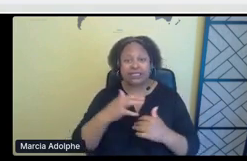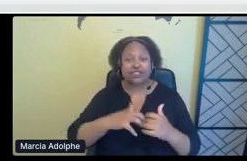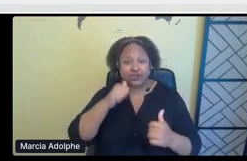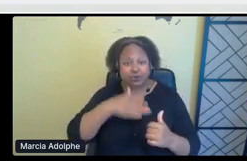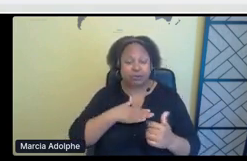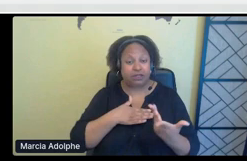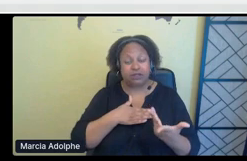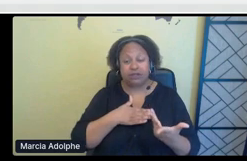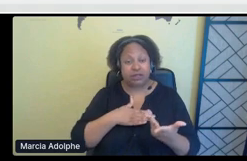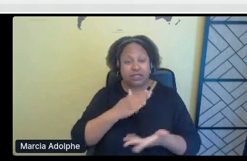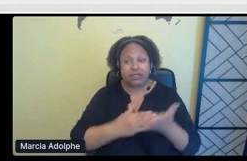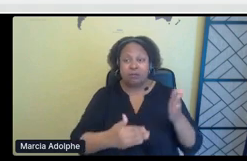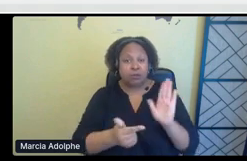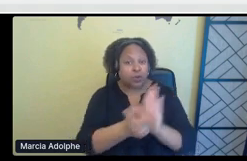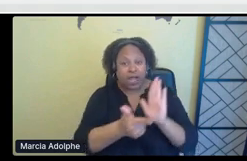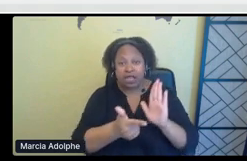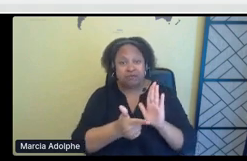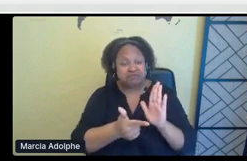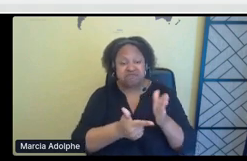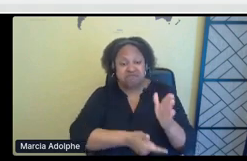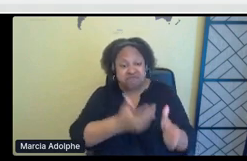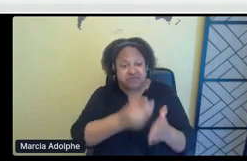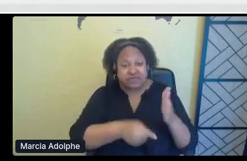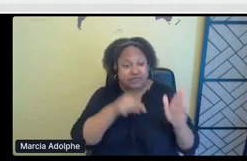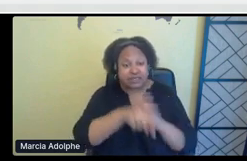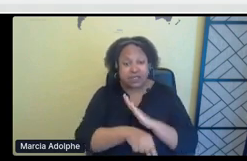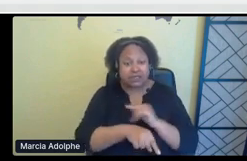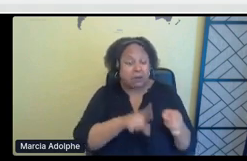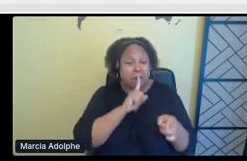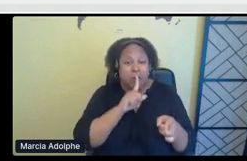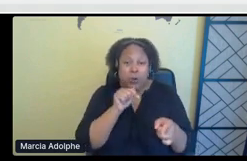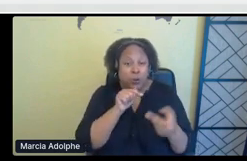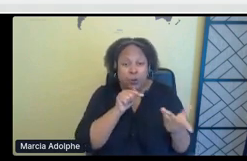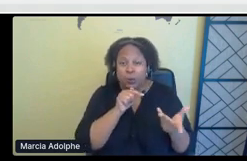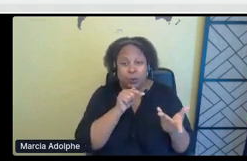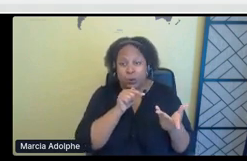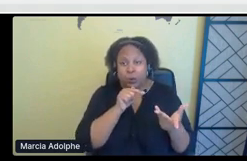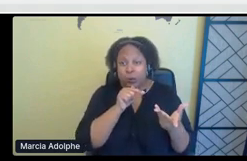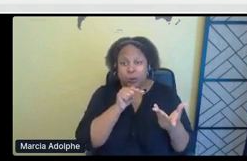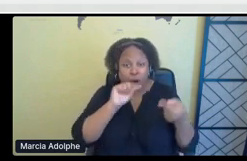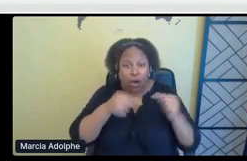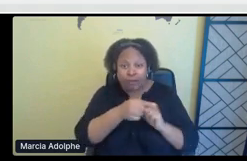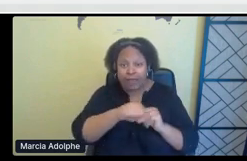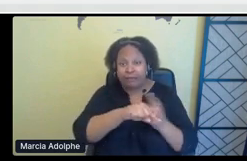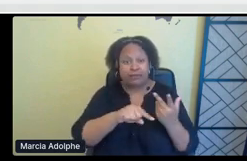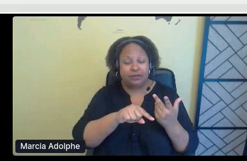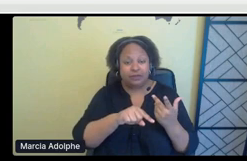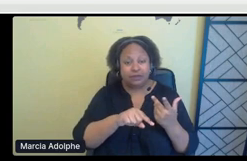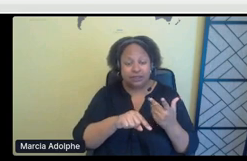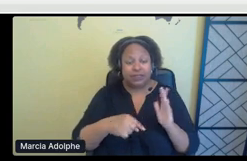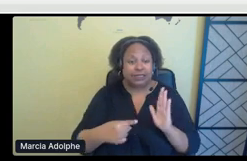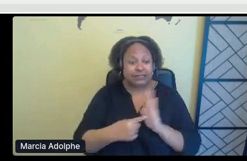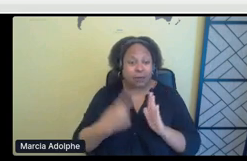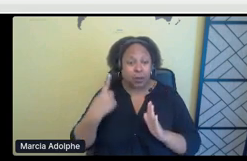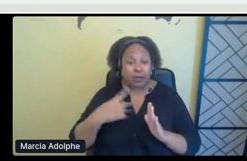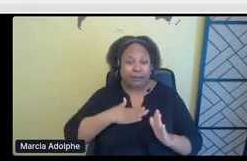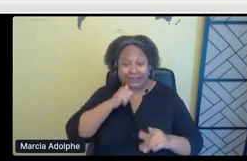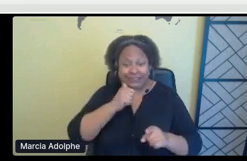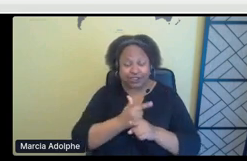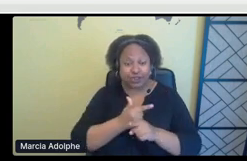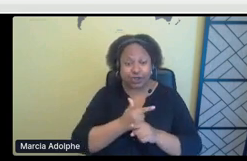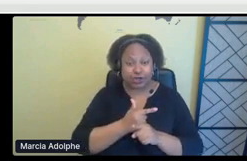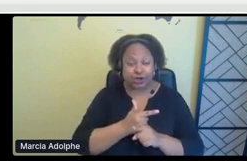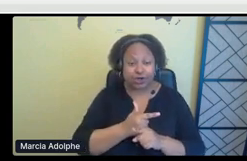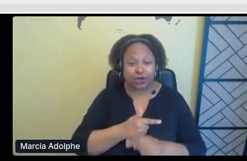of women and girls. Um, my sister being one of them, you can see, um, Bella Lubbockan McLean in the left